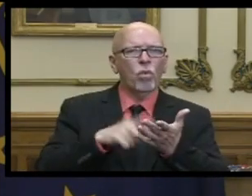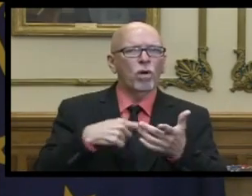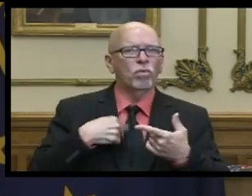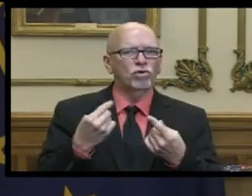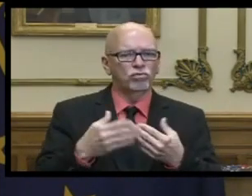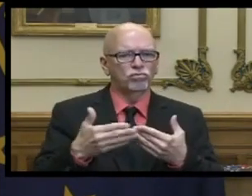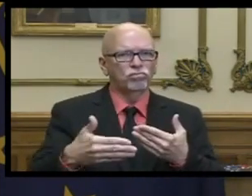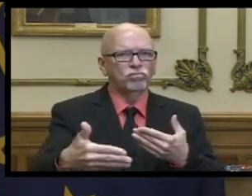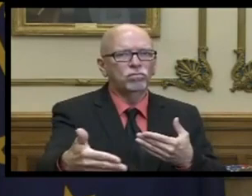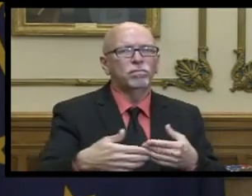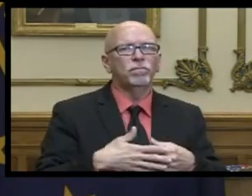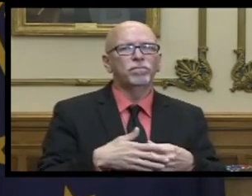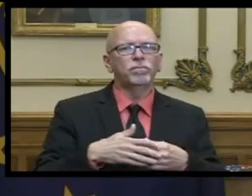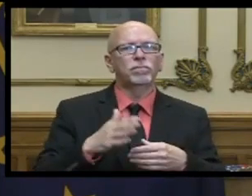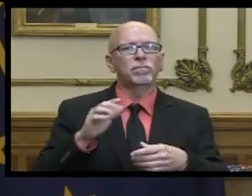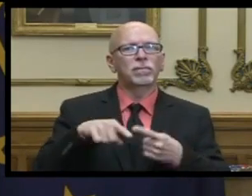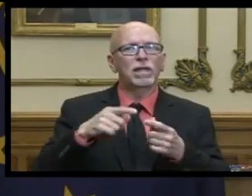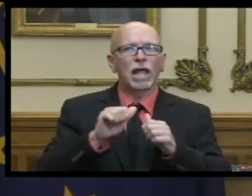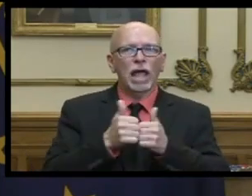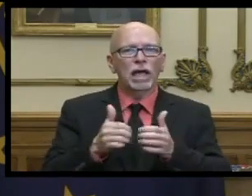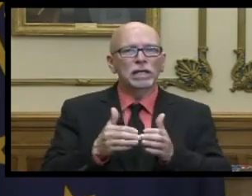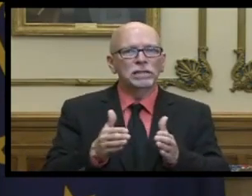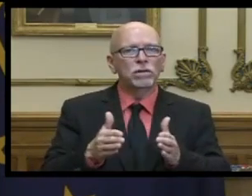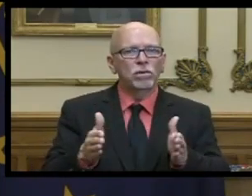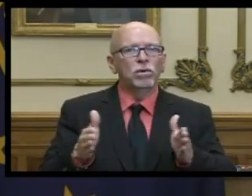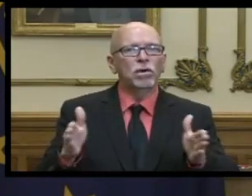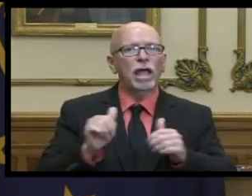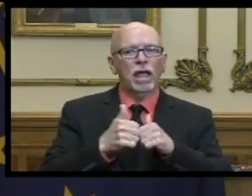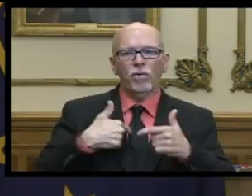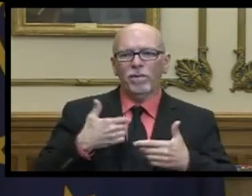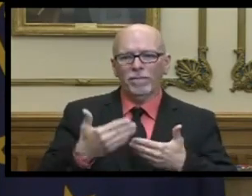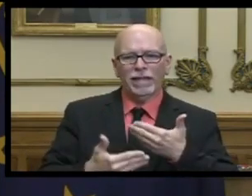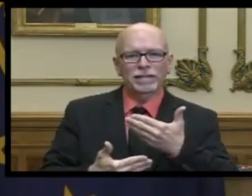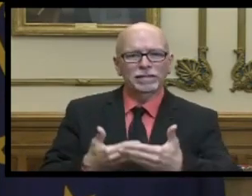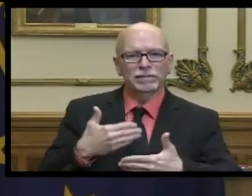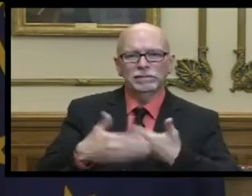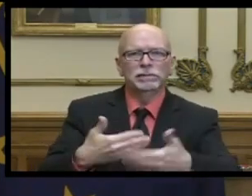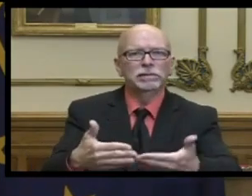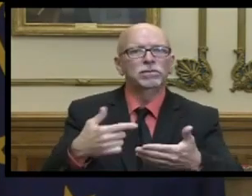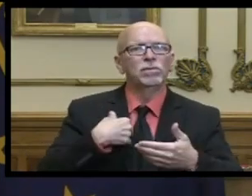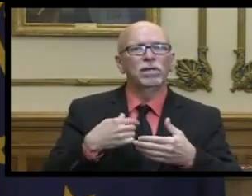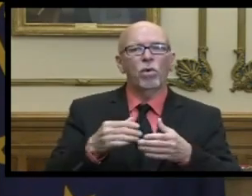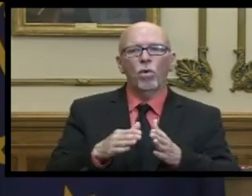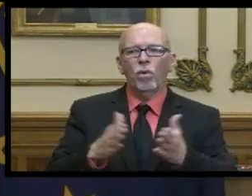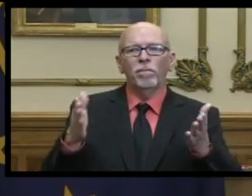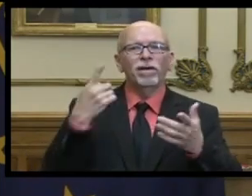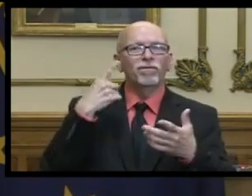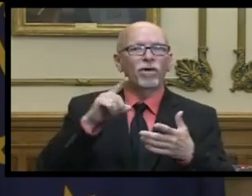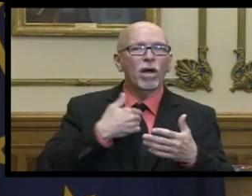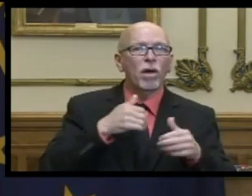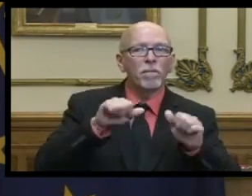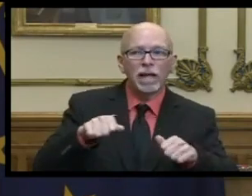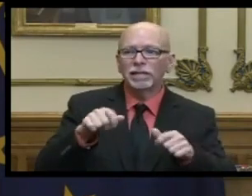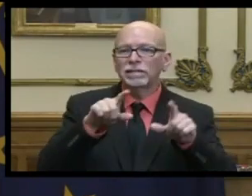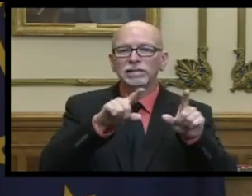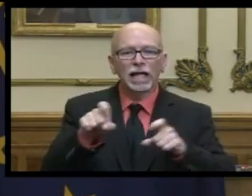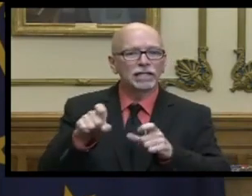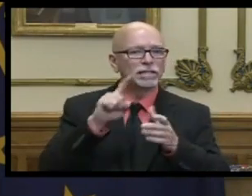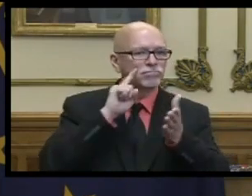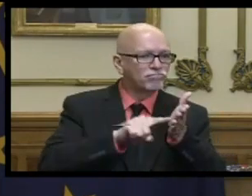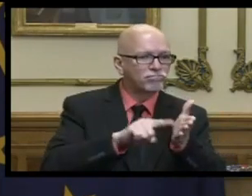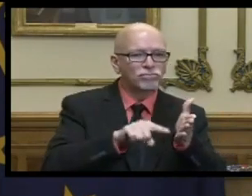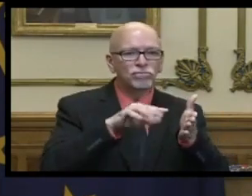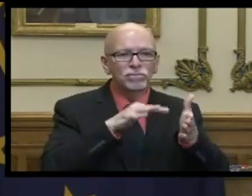steps that we take about the the scale and the pace of our expansion in terms of capacity testing or tracing